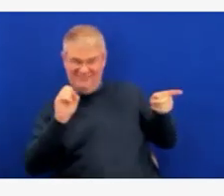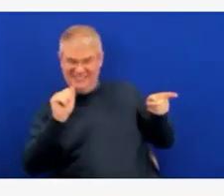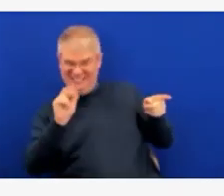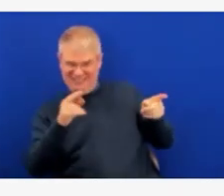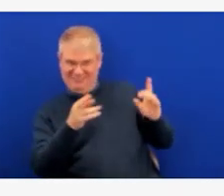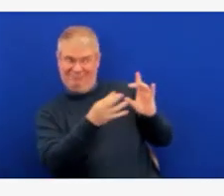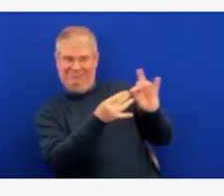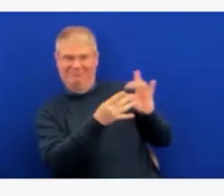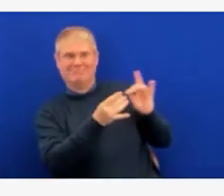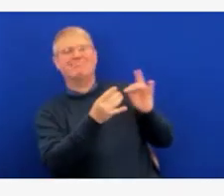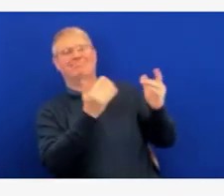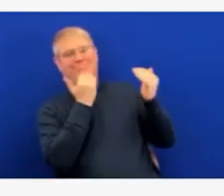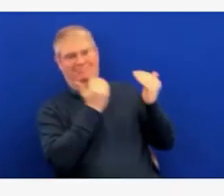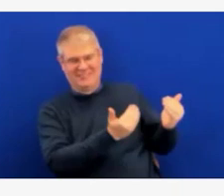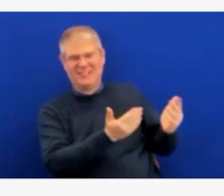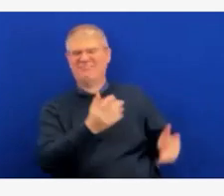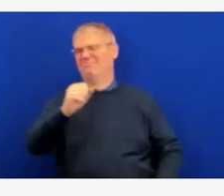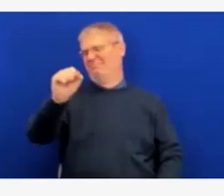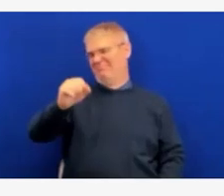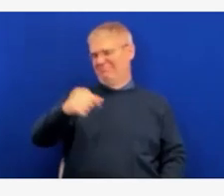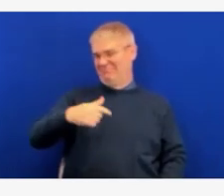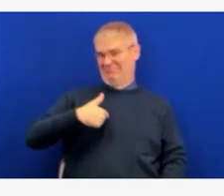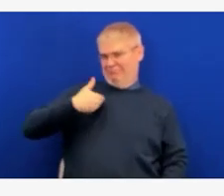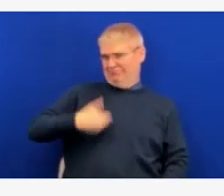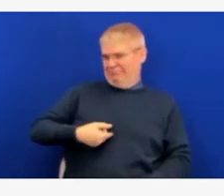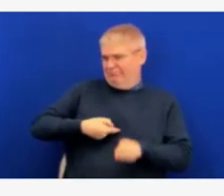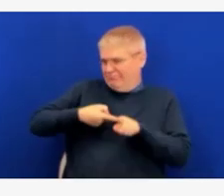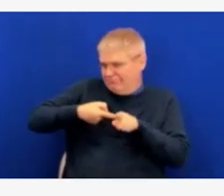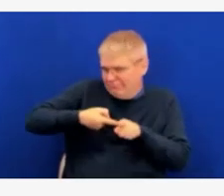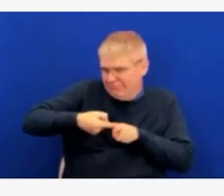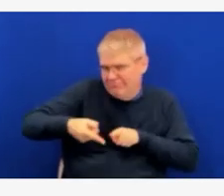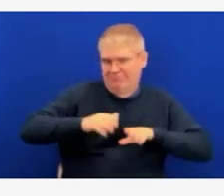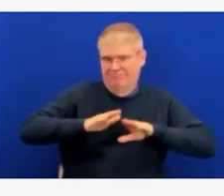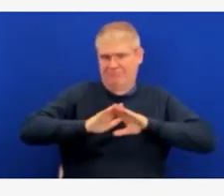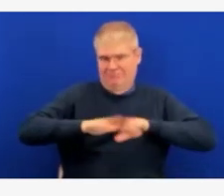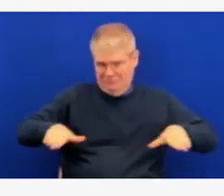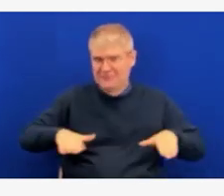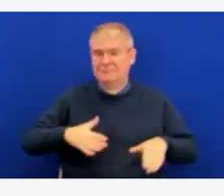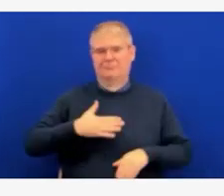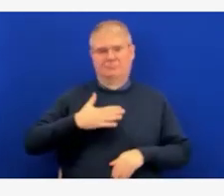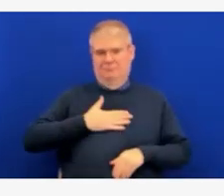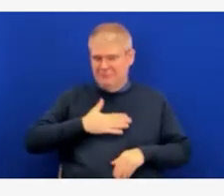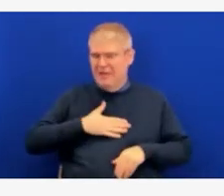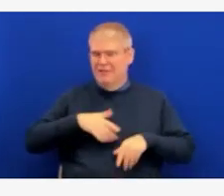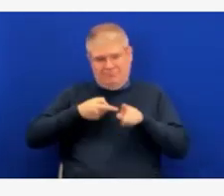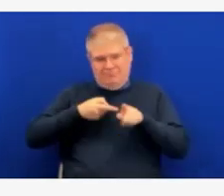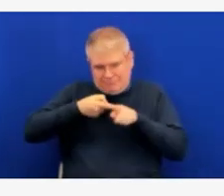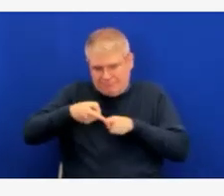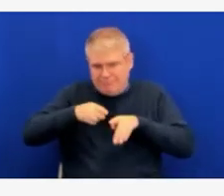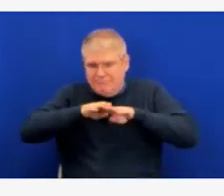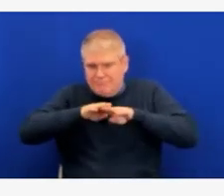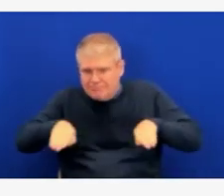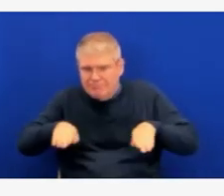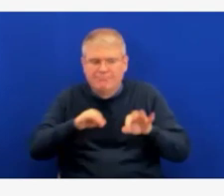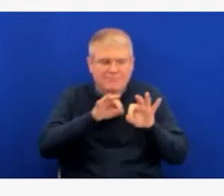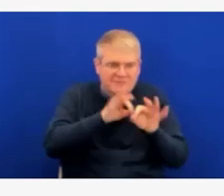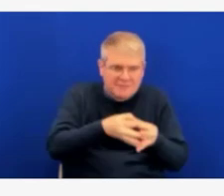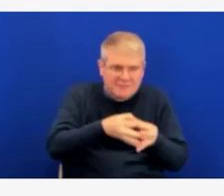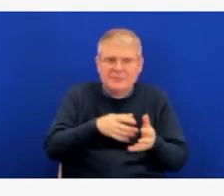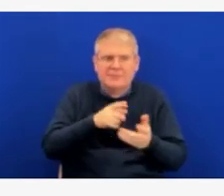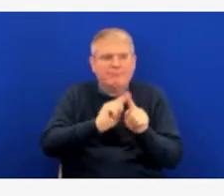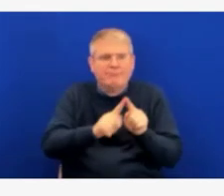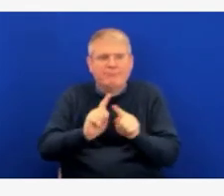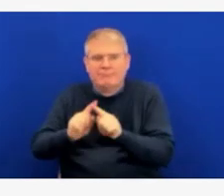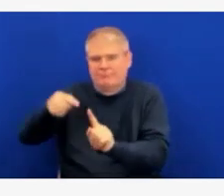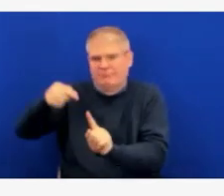have worked closely with children and families throughout the pandemic. And in addition to helping care for kids with severe COVID